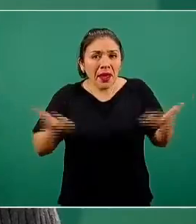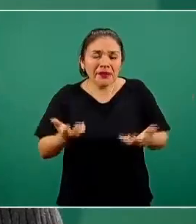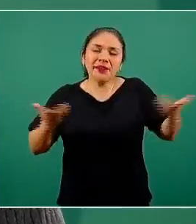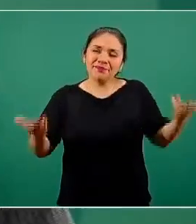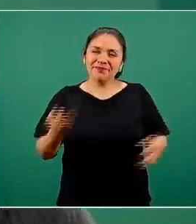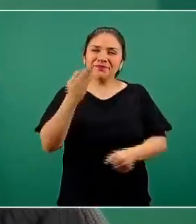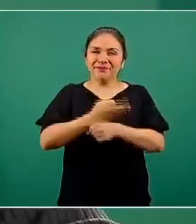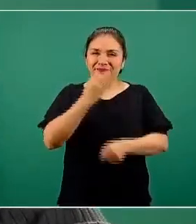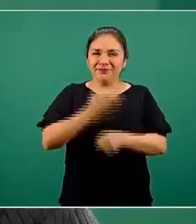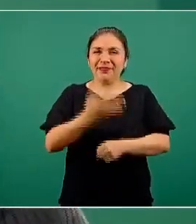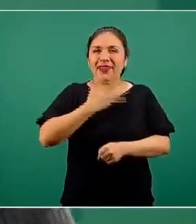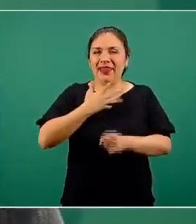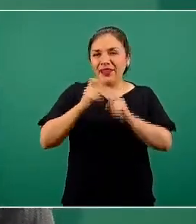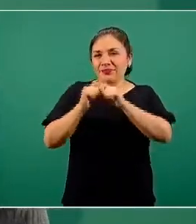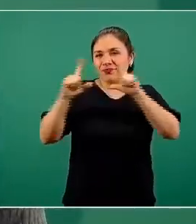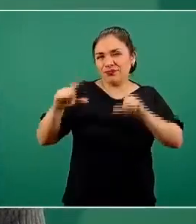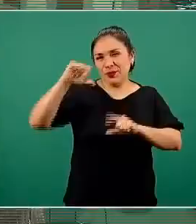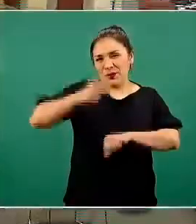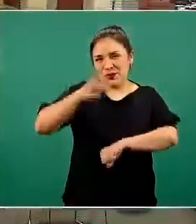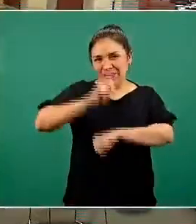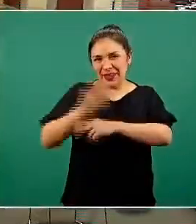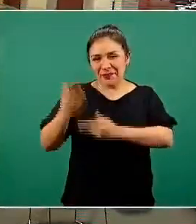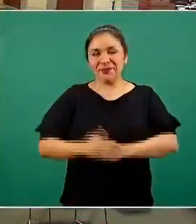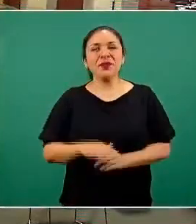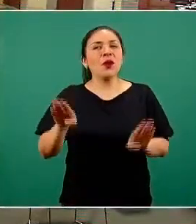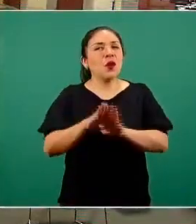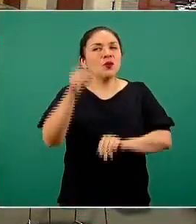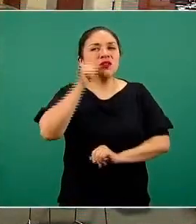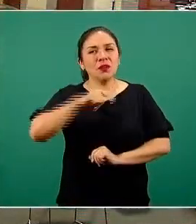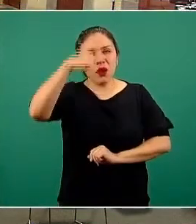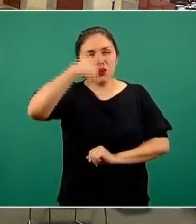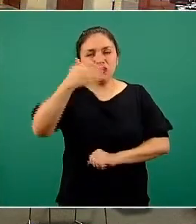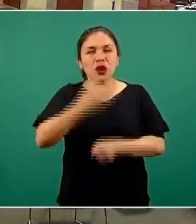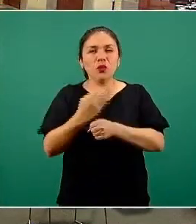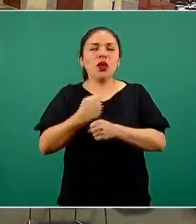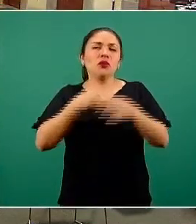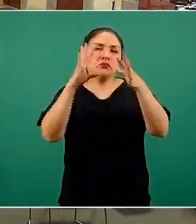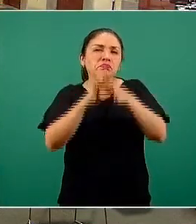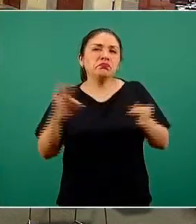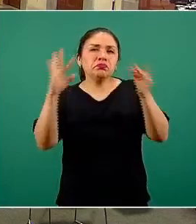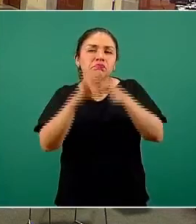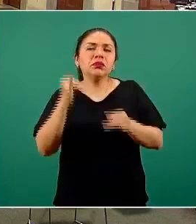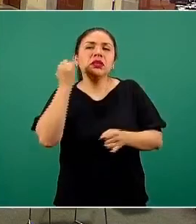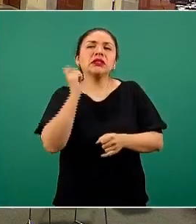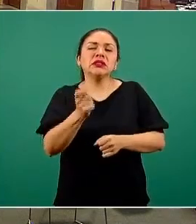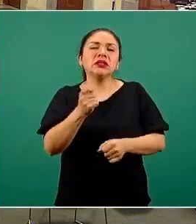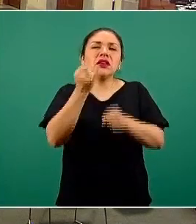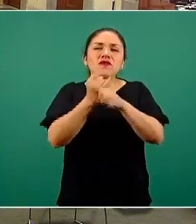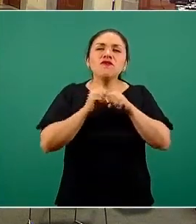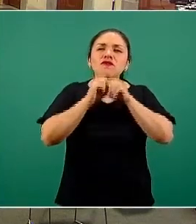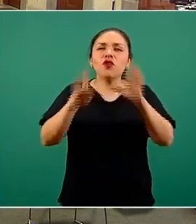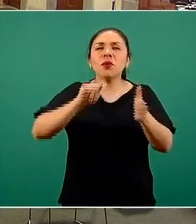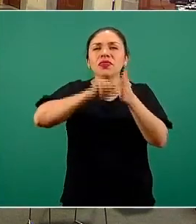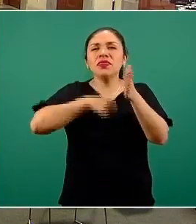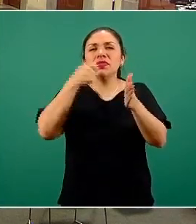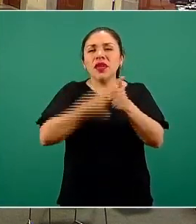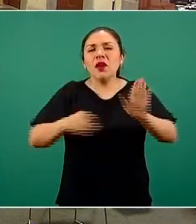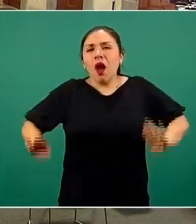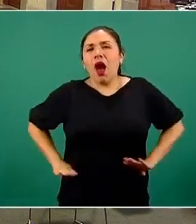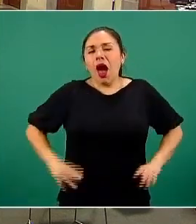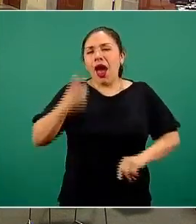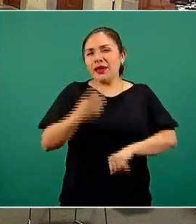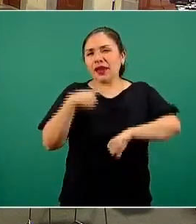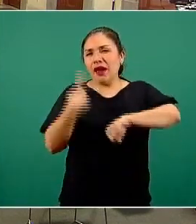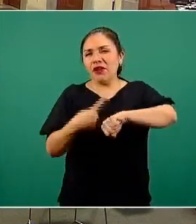we're going have it with us the day of today. Like all night, I'm going to actualize, I'm to actualize statistics of the behavior of the